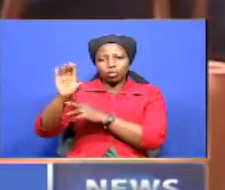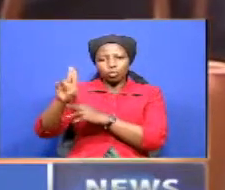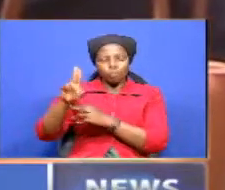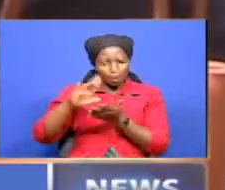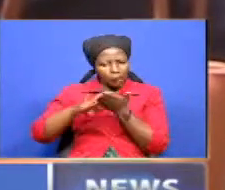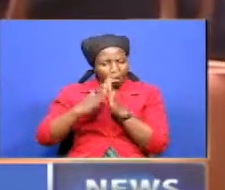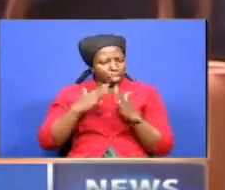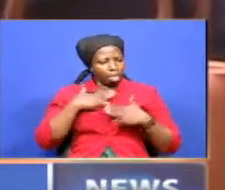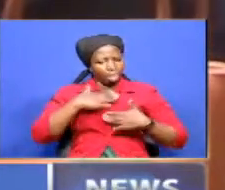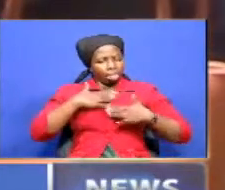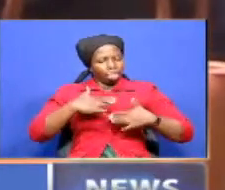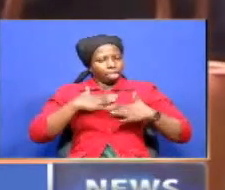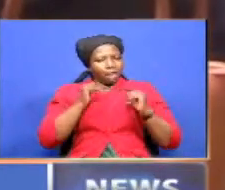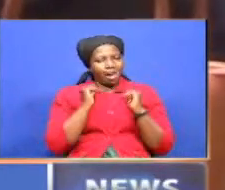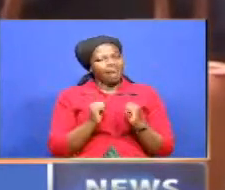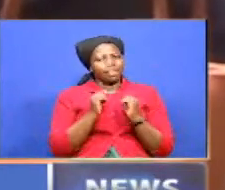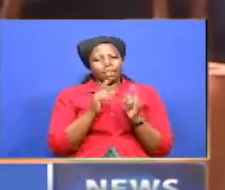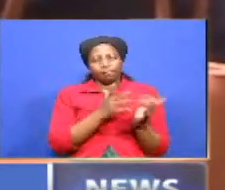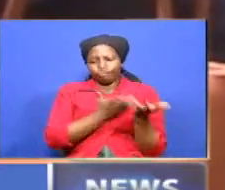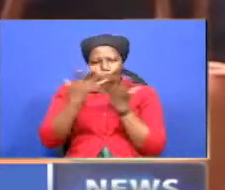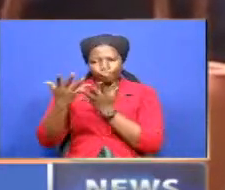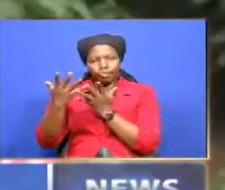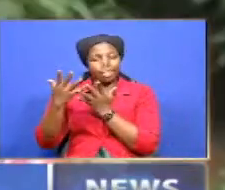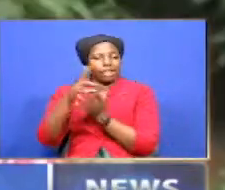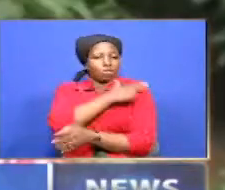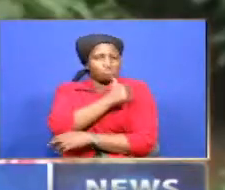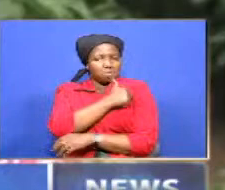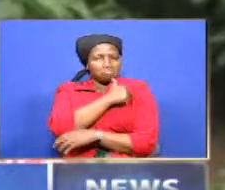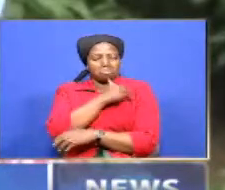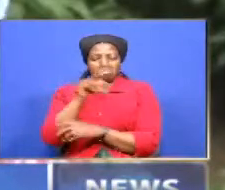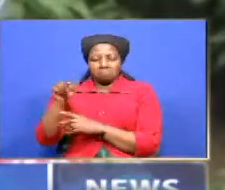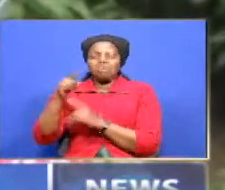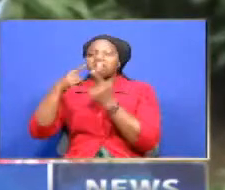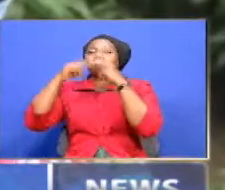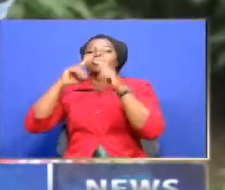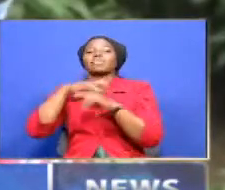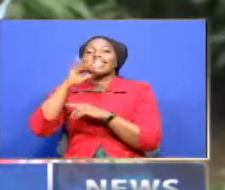Ngewa Health Center, where he was pronounced dead. The